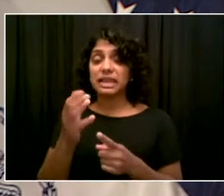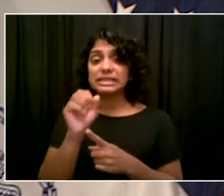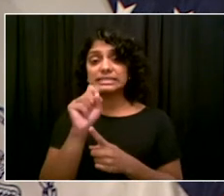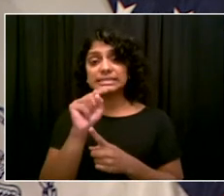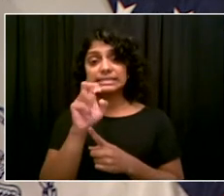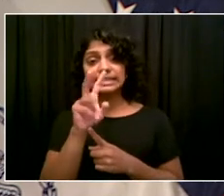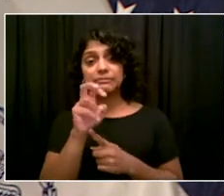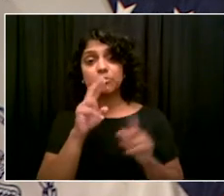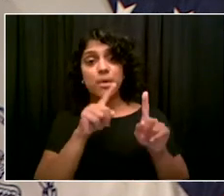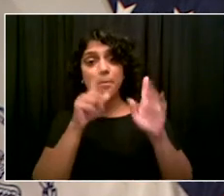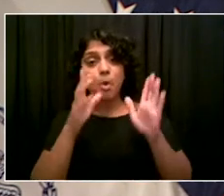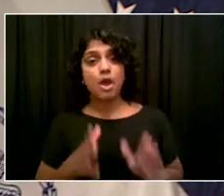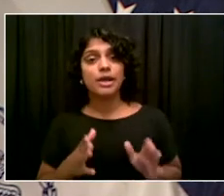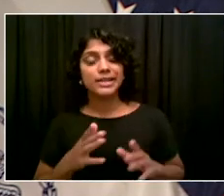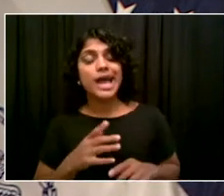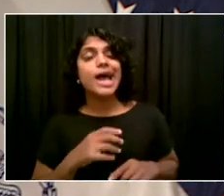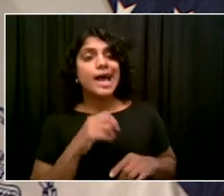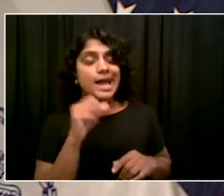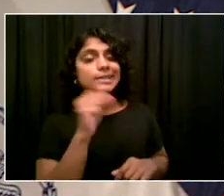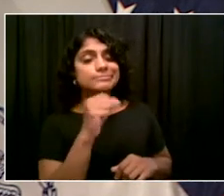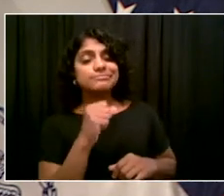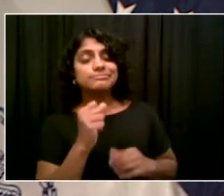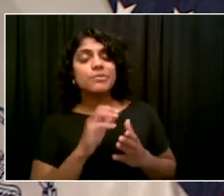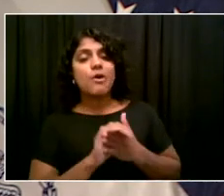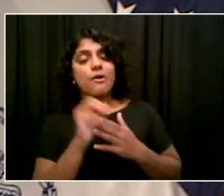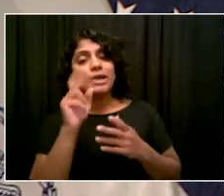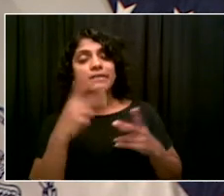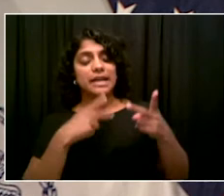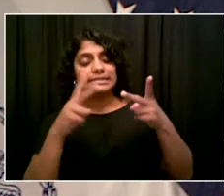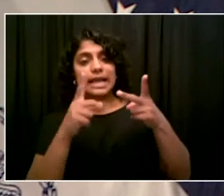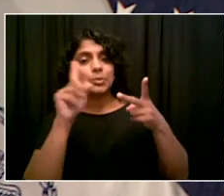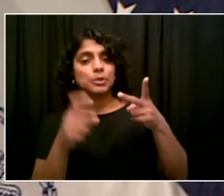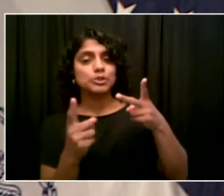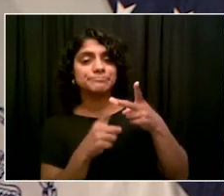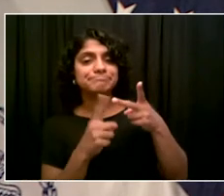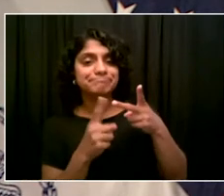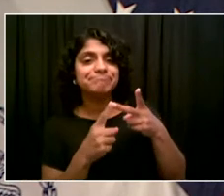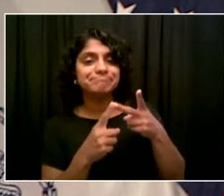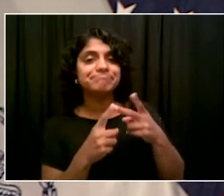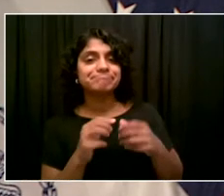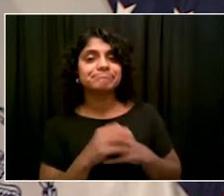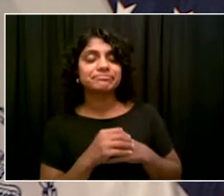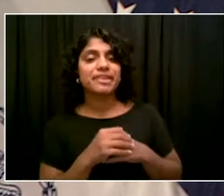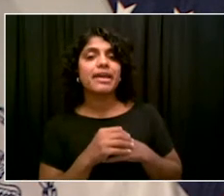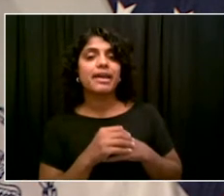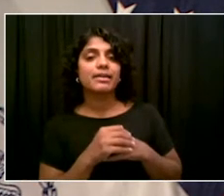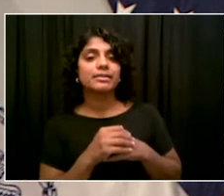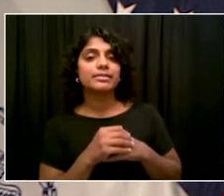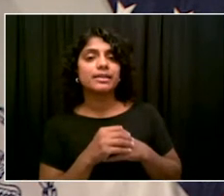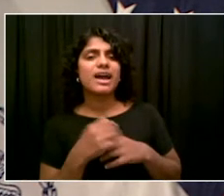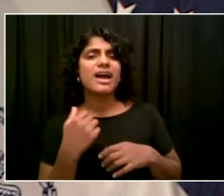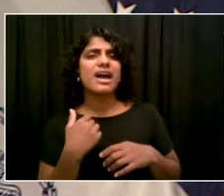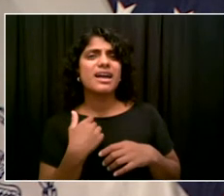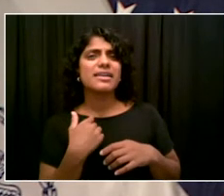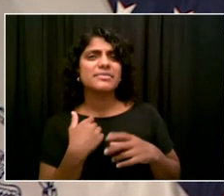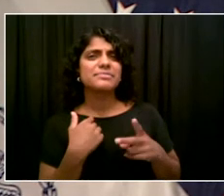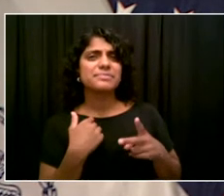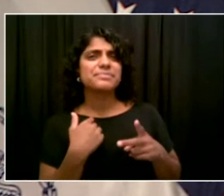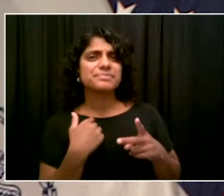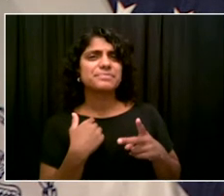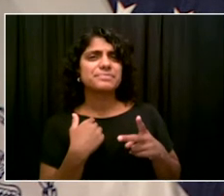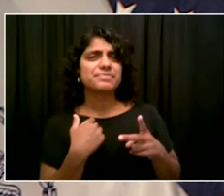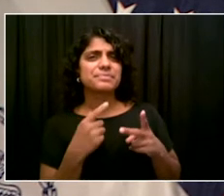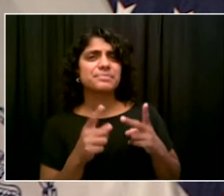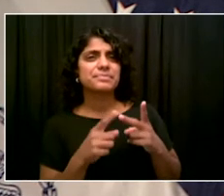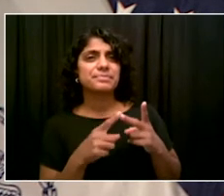offbeat. There's been a lot of conversation about Manhattan's final Kmart closing at Astor Place. And